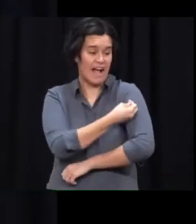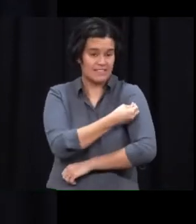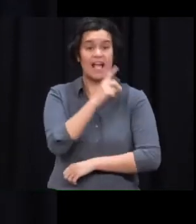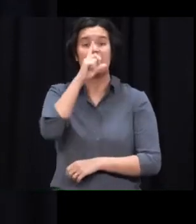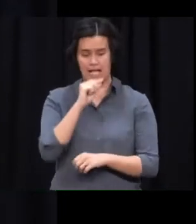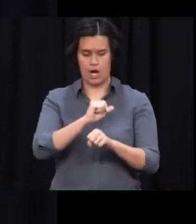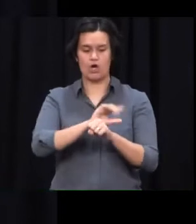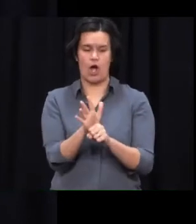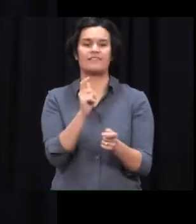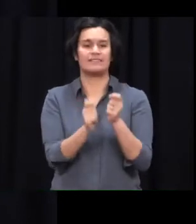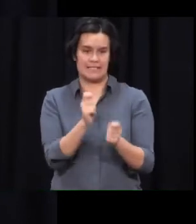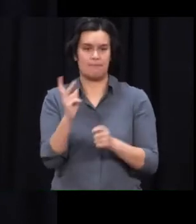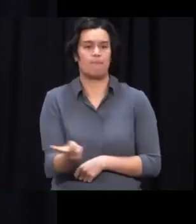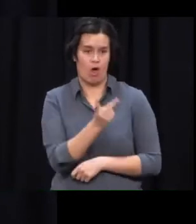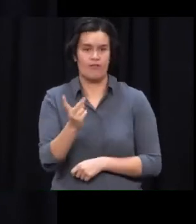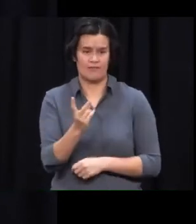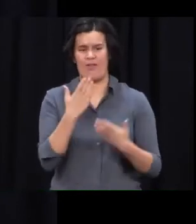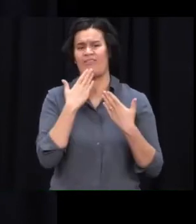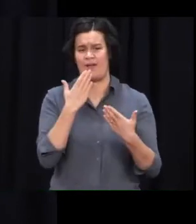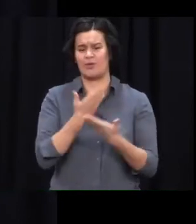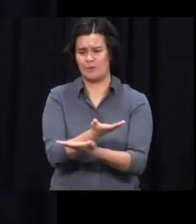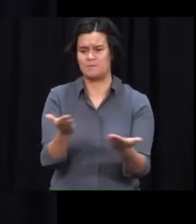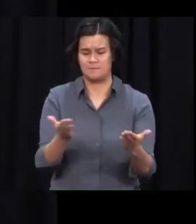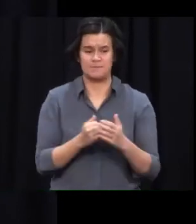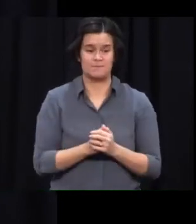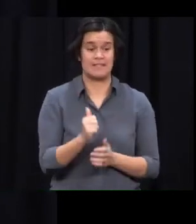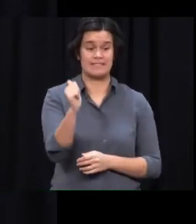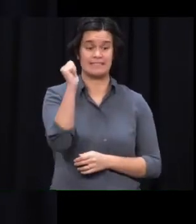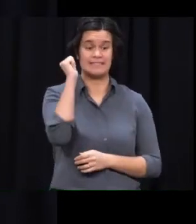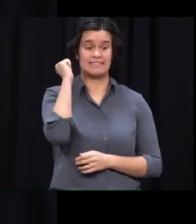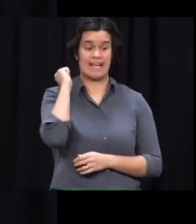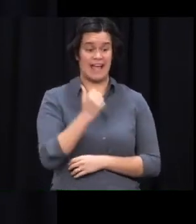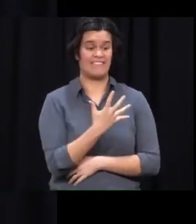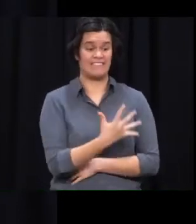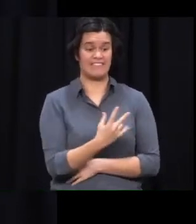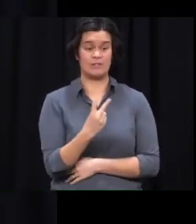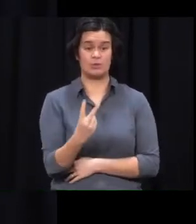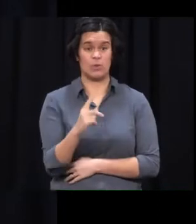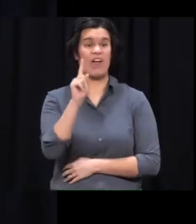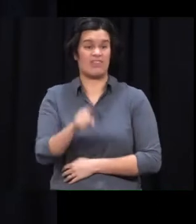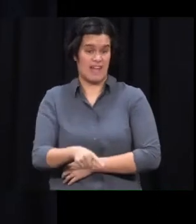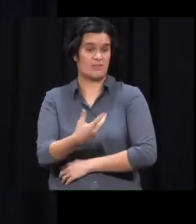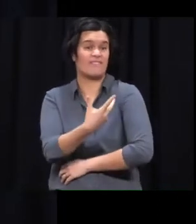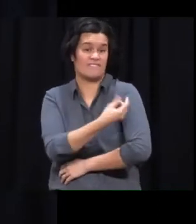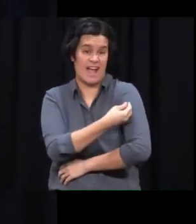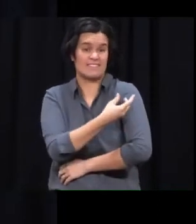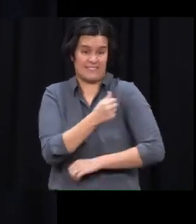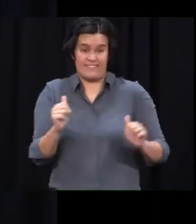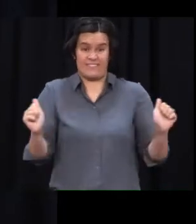needs. Yesterday 52,106 doses of the Pfizer vaccine were delivered, 36